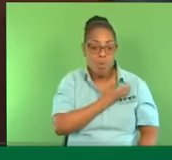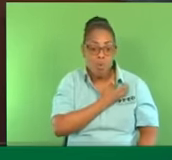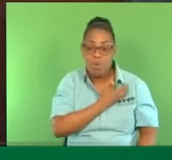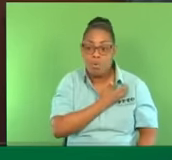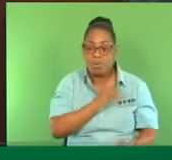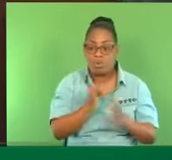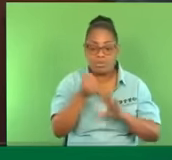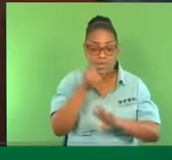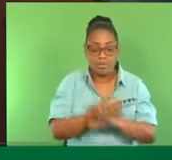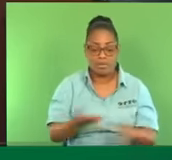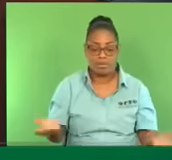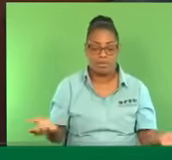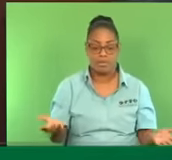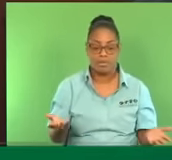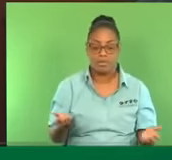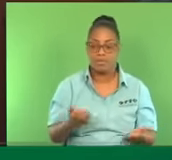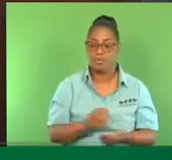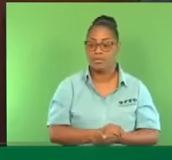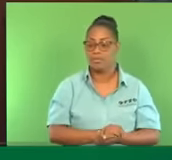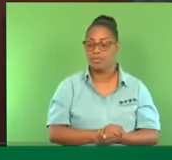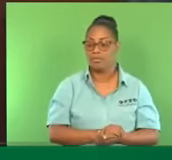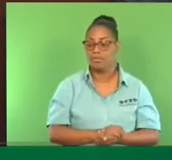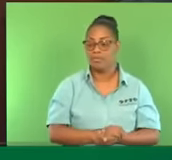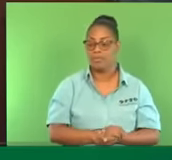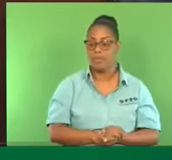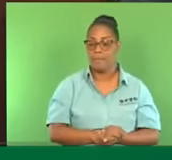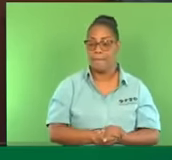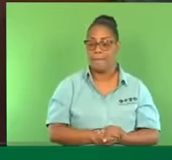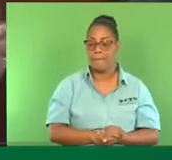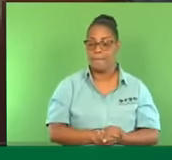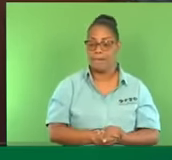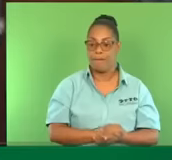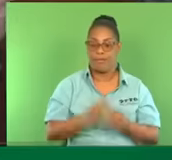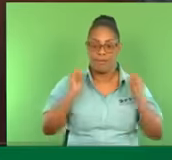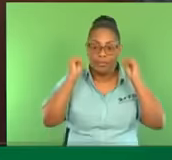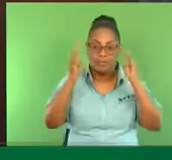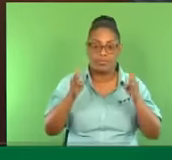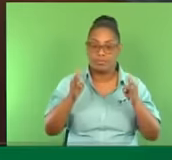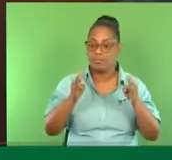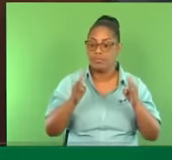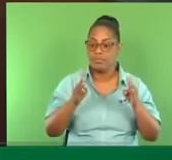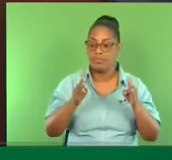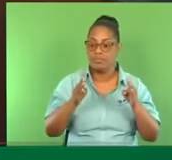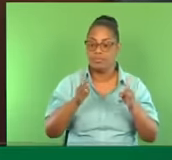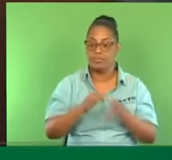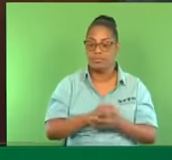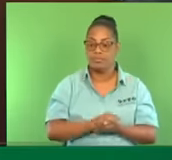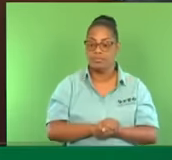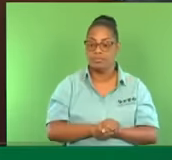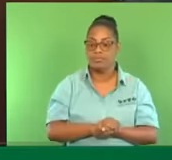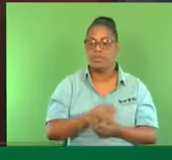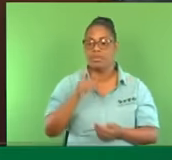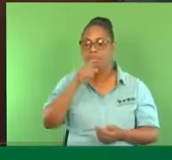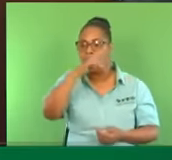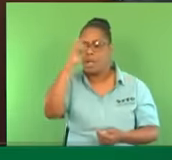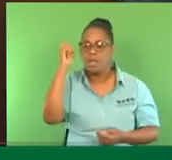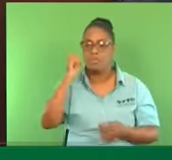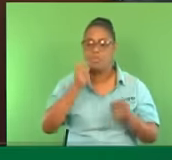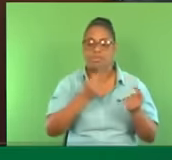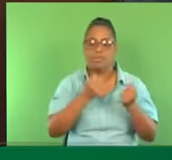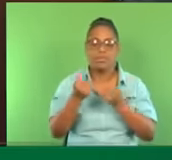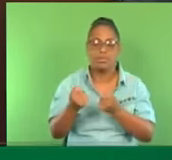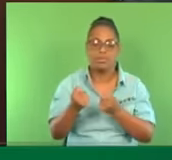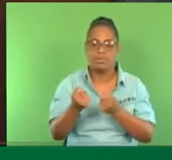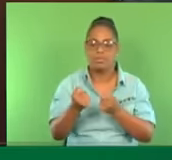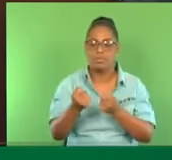The Minister has gone every two, three years, not necessarily this Minister, but a Minister of Works and Transport, to